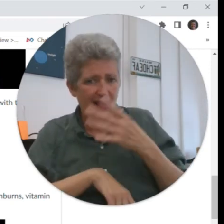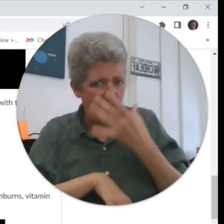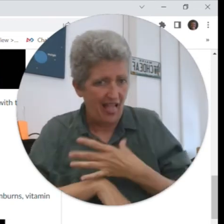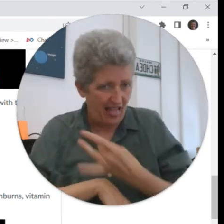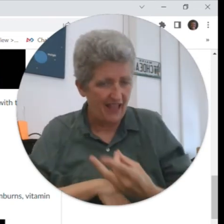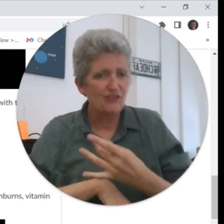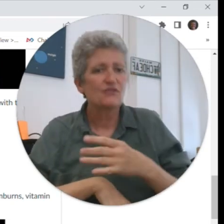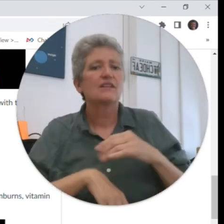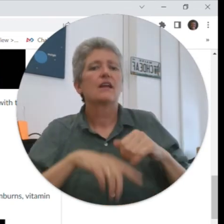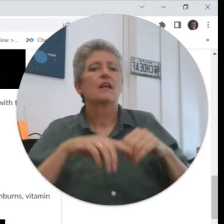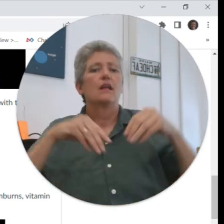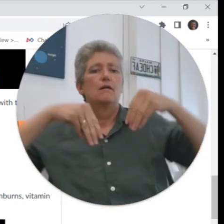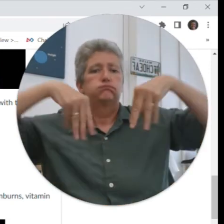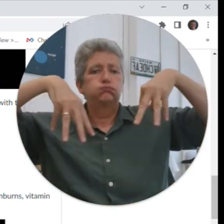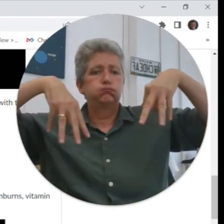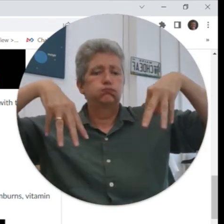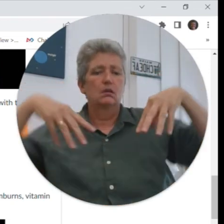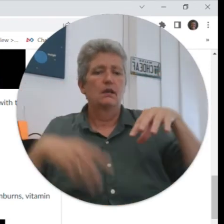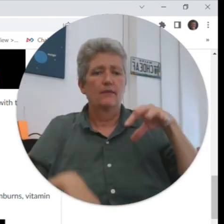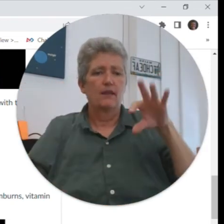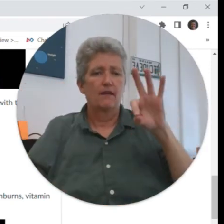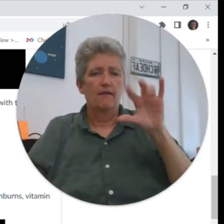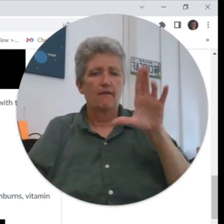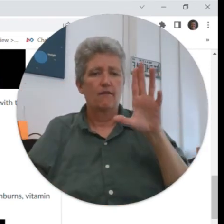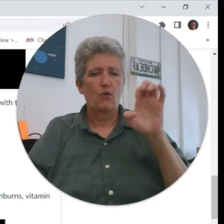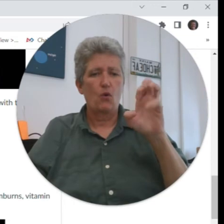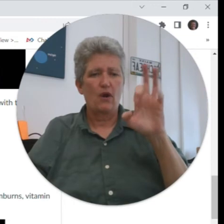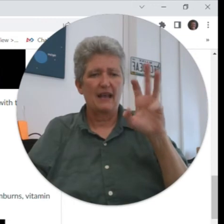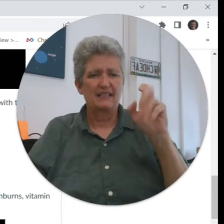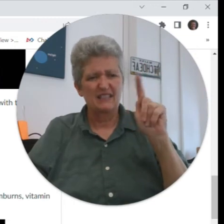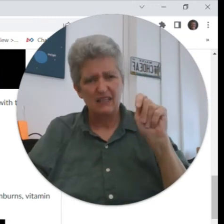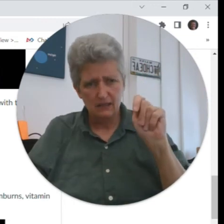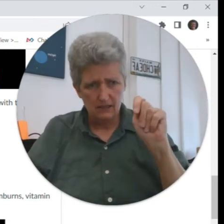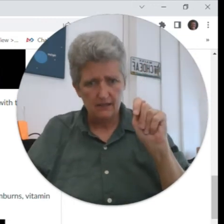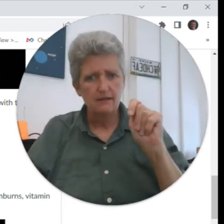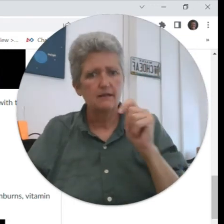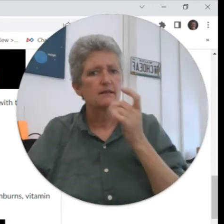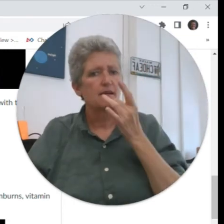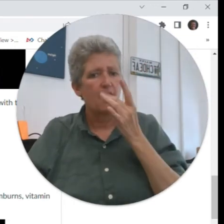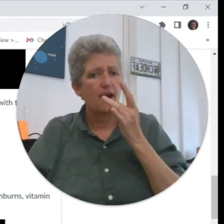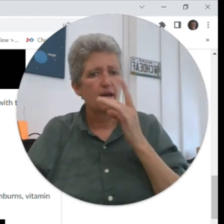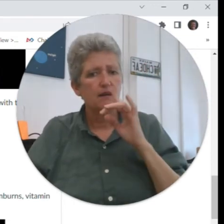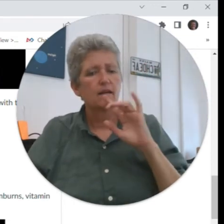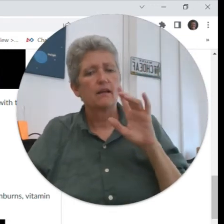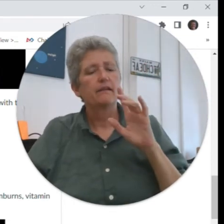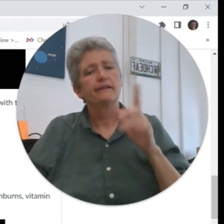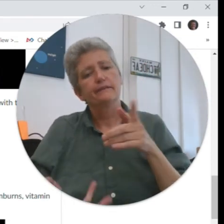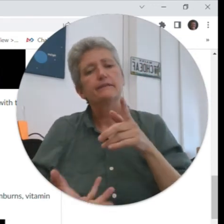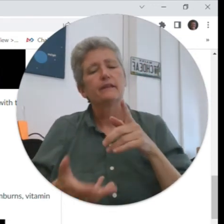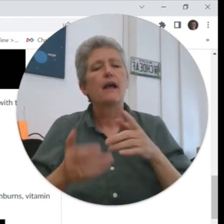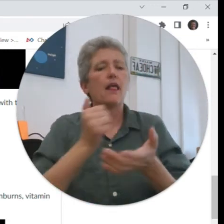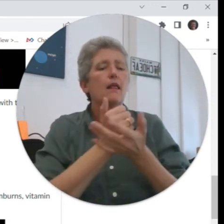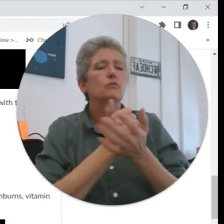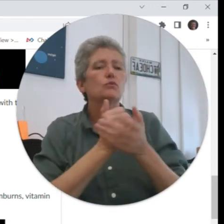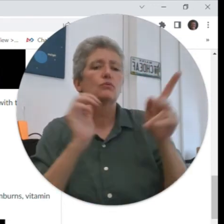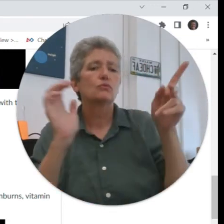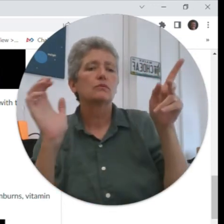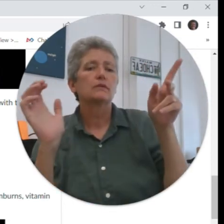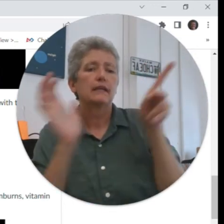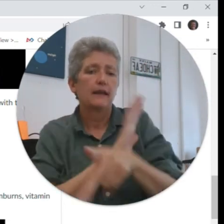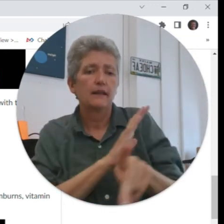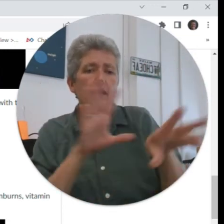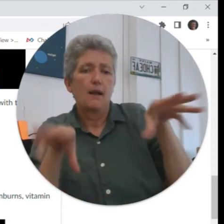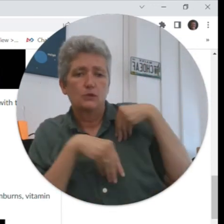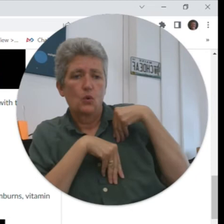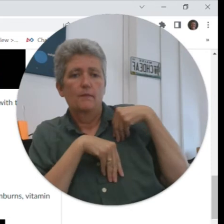you get vitamin d also from that uv light that's um